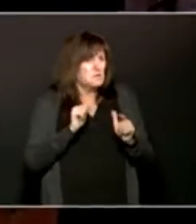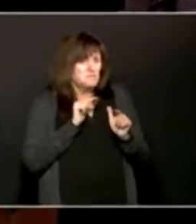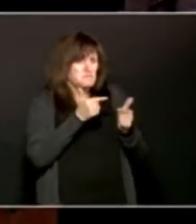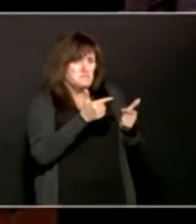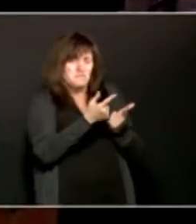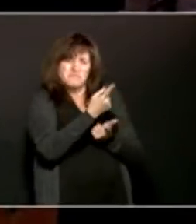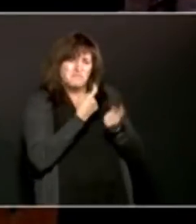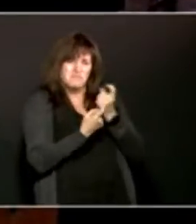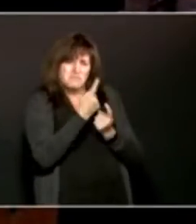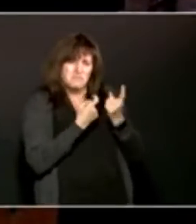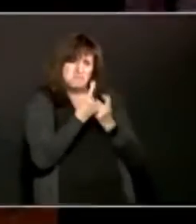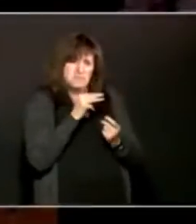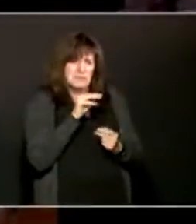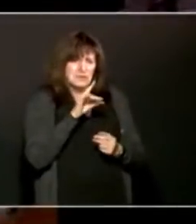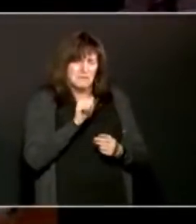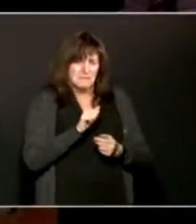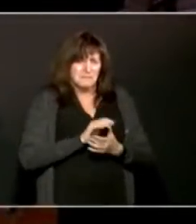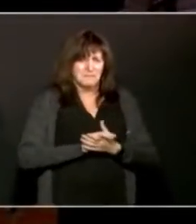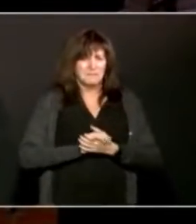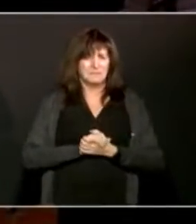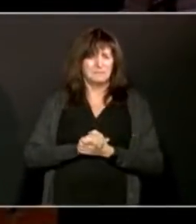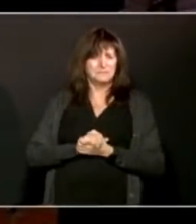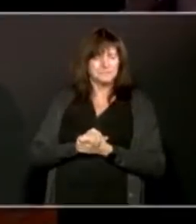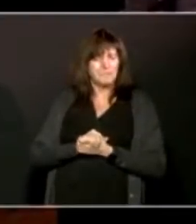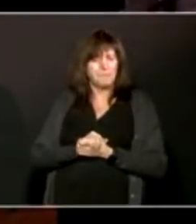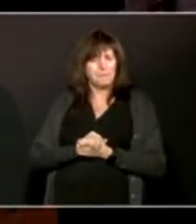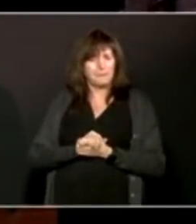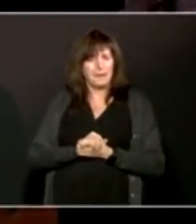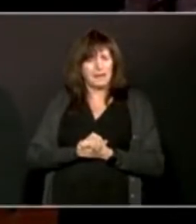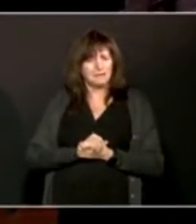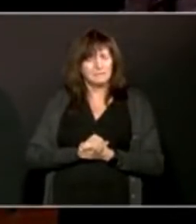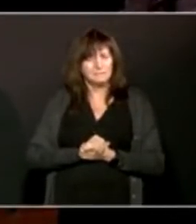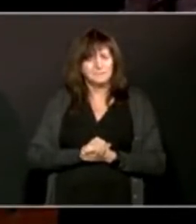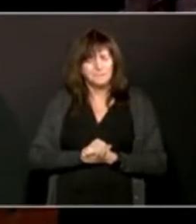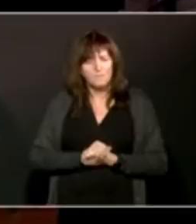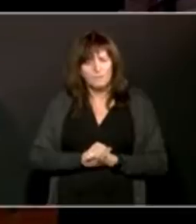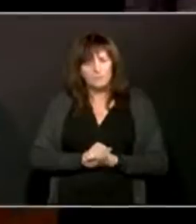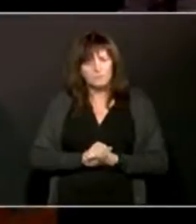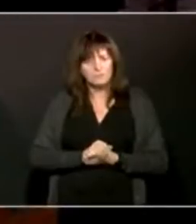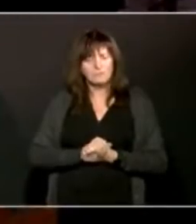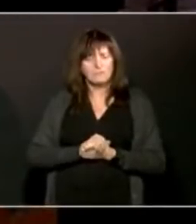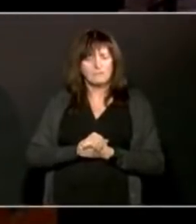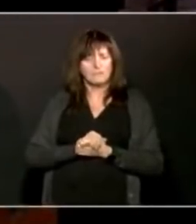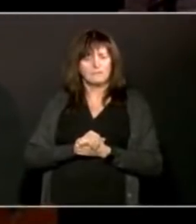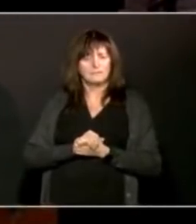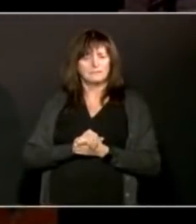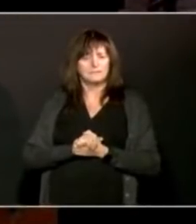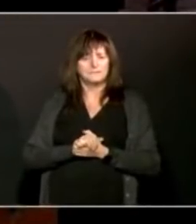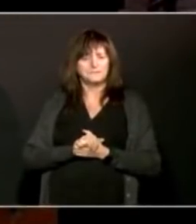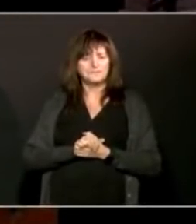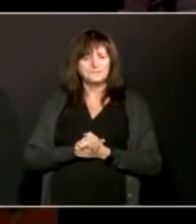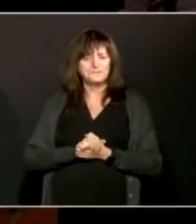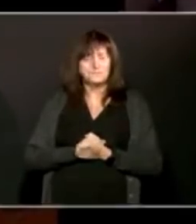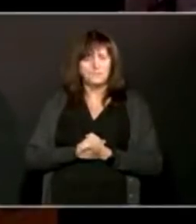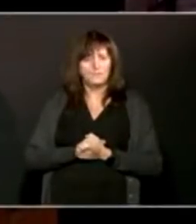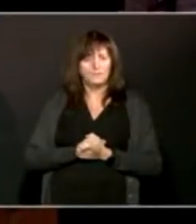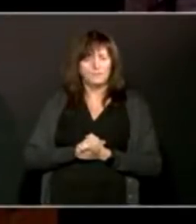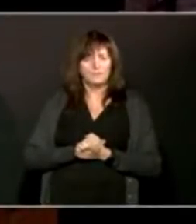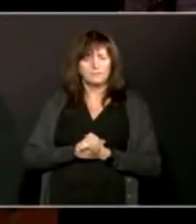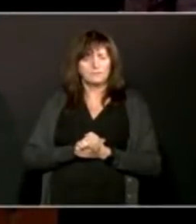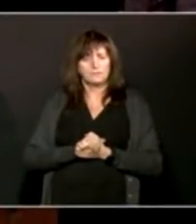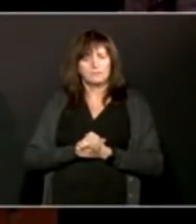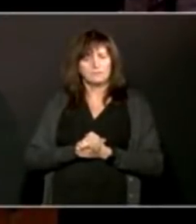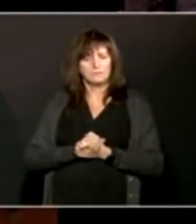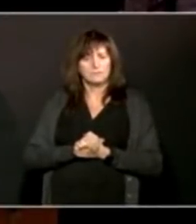We'll go to the phone lines. Just a reminder, one question, one follow-up. Over to the first question, please. Your first